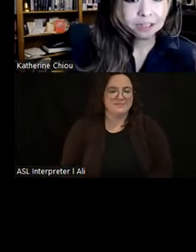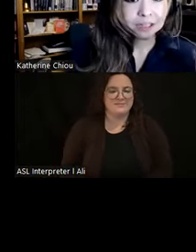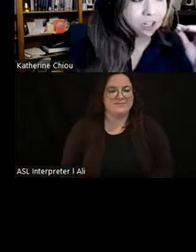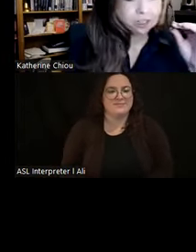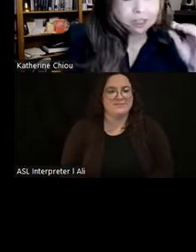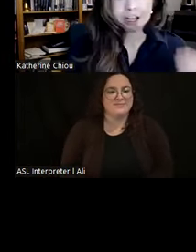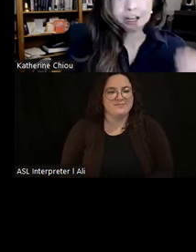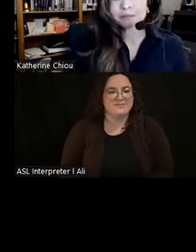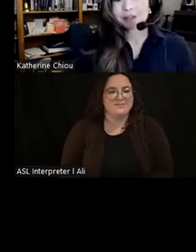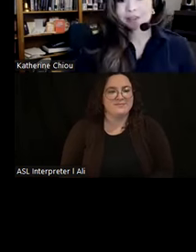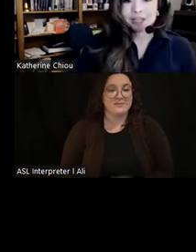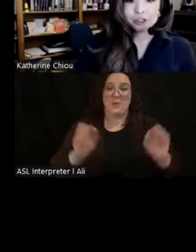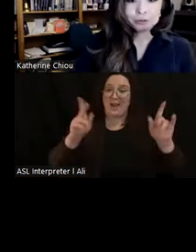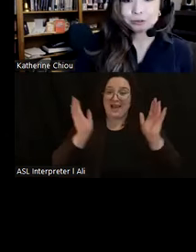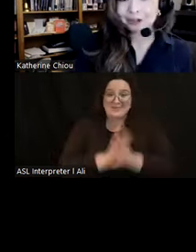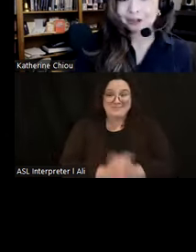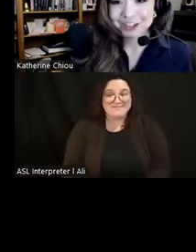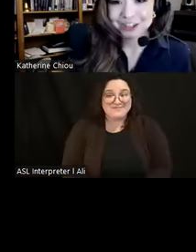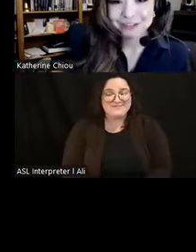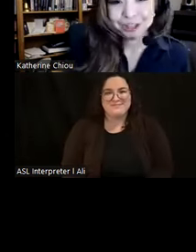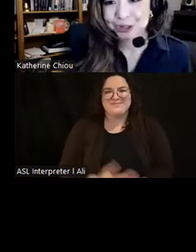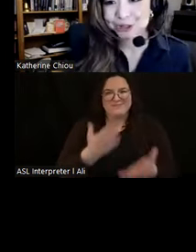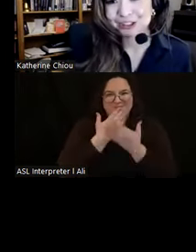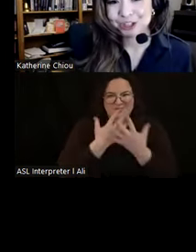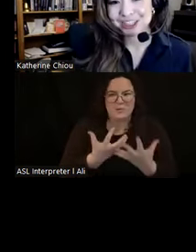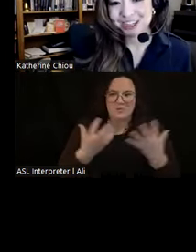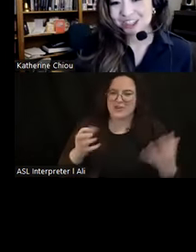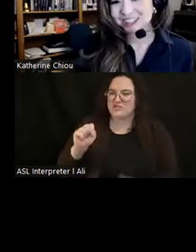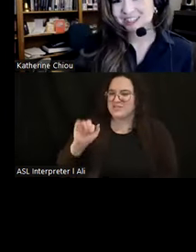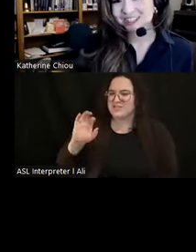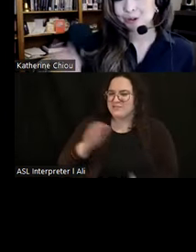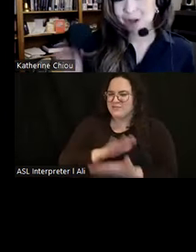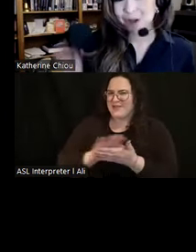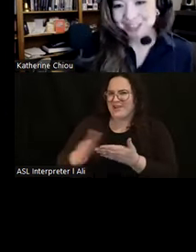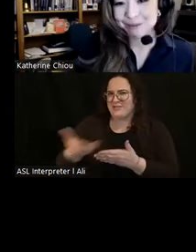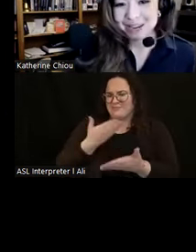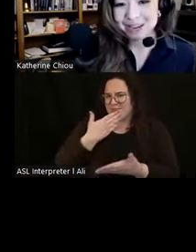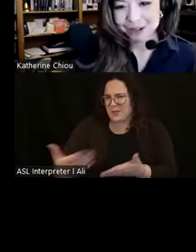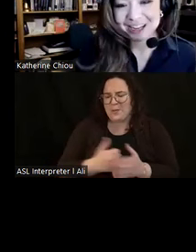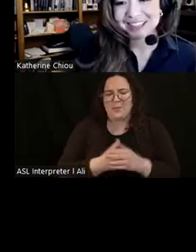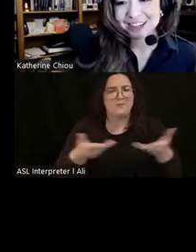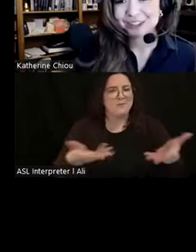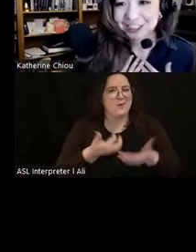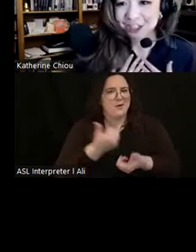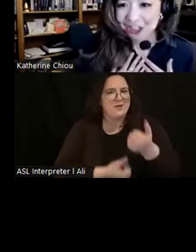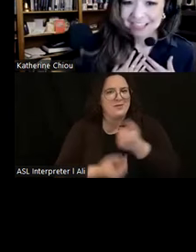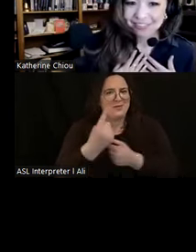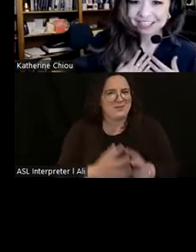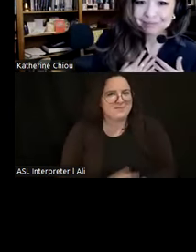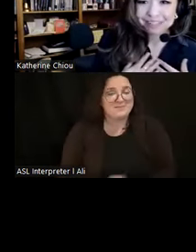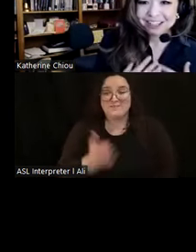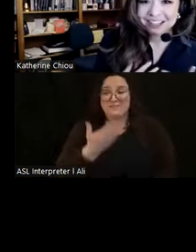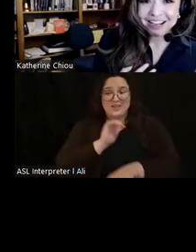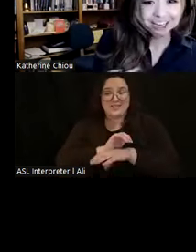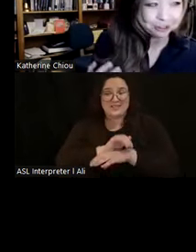All right, y'all. Thank you so much, Sarah, for that wonderful introduction. Welcome, everyone, and really good evening.